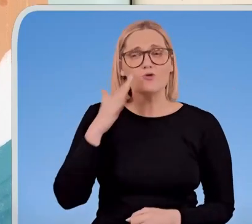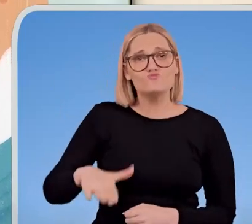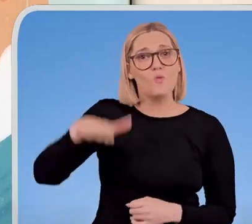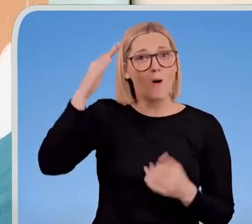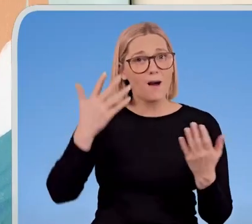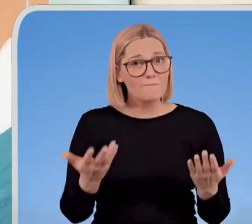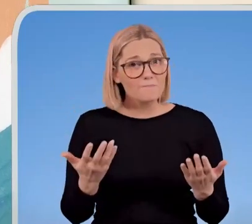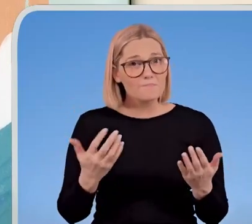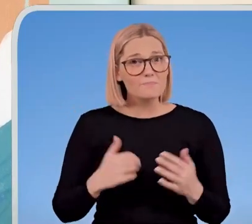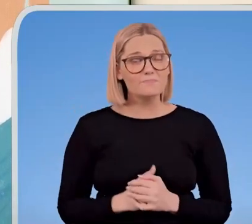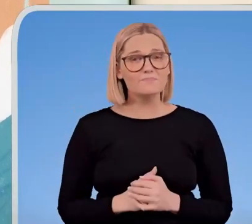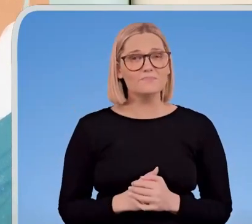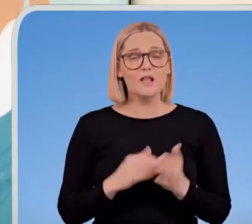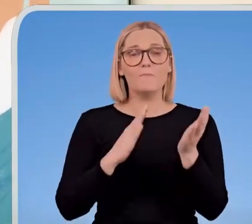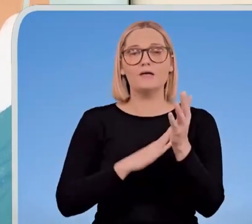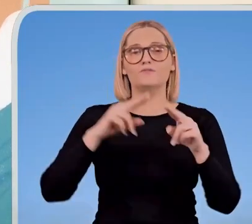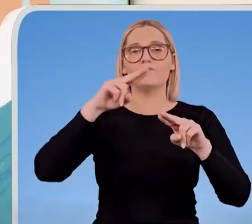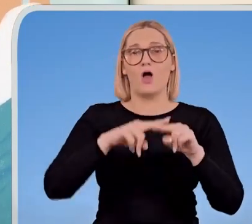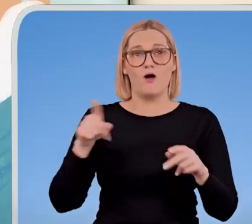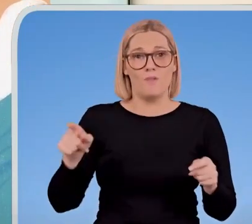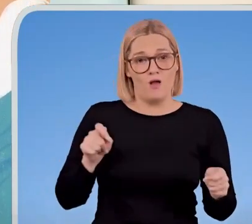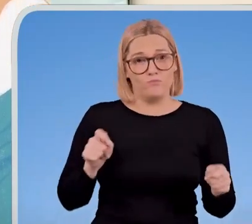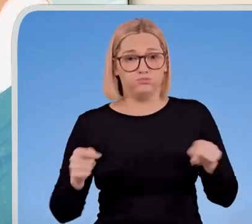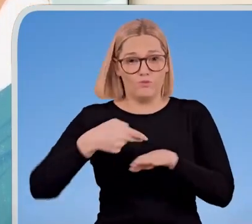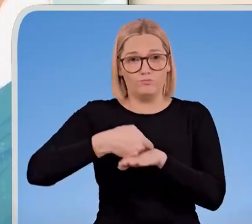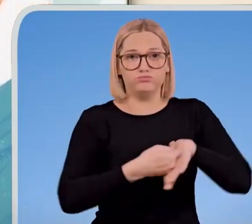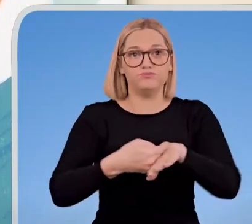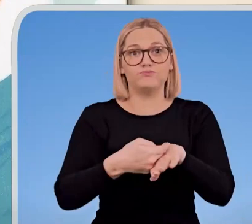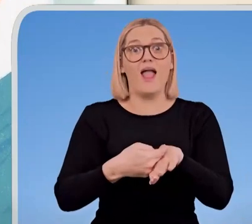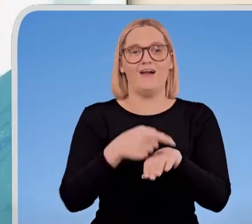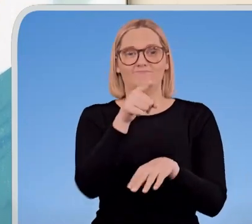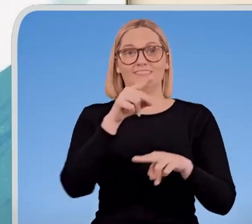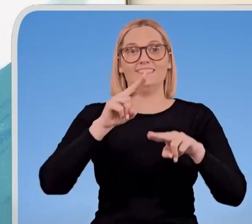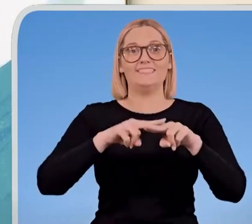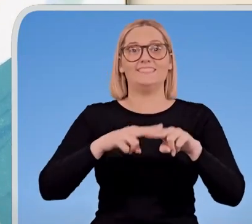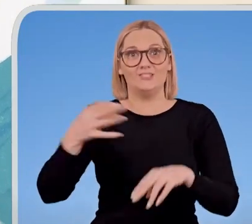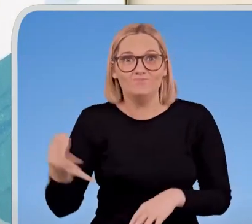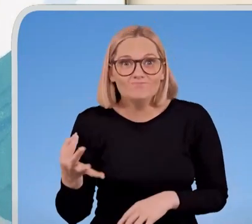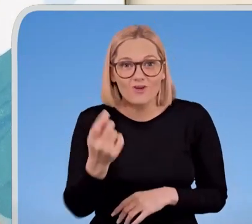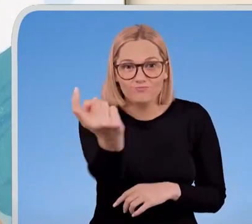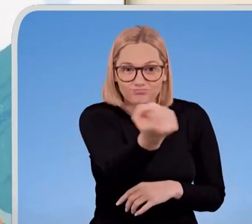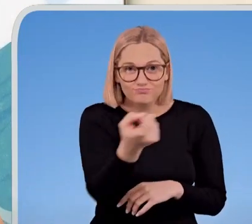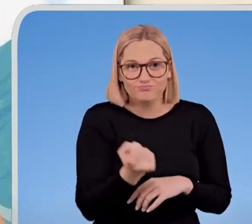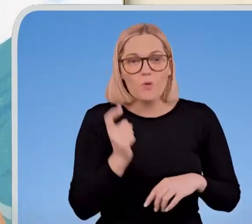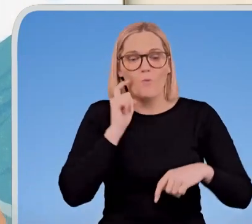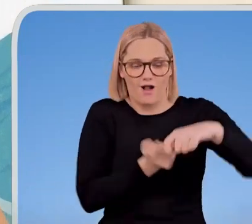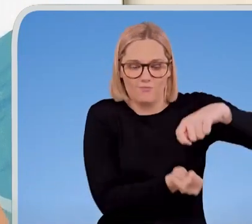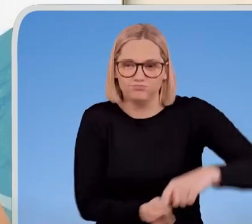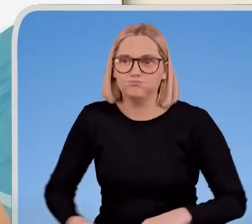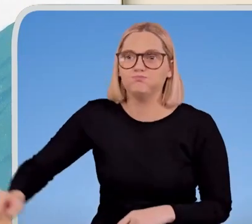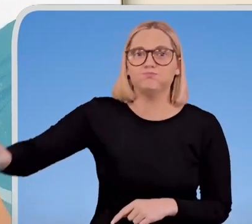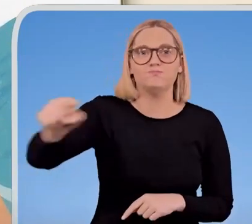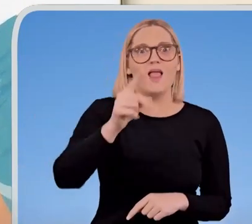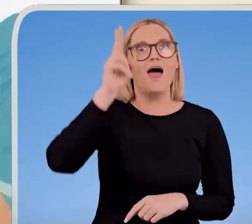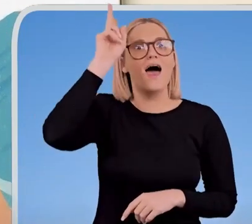Matt would shoot towards the shore, where his dad would be waiting to take him back to the waves for another ride. Over and over